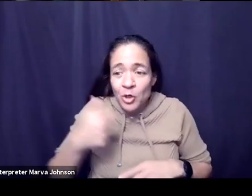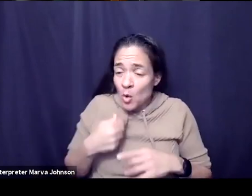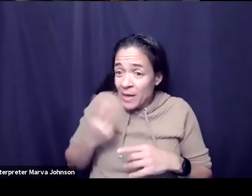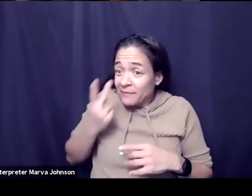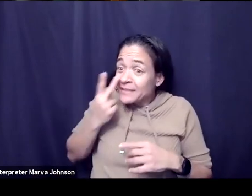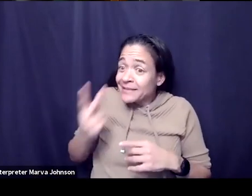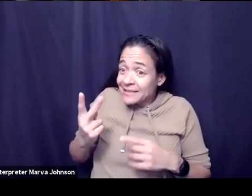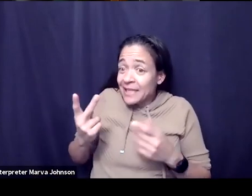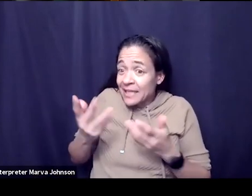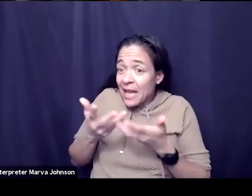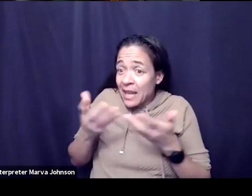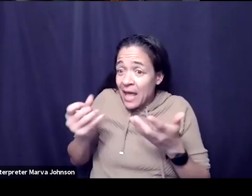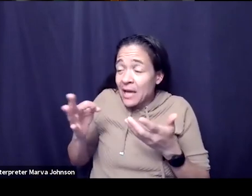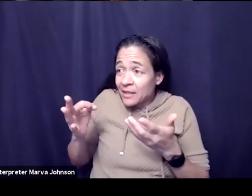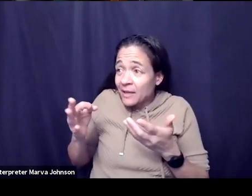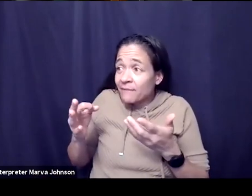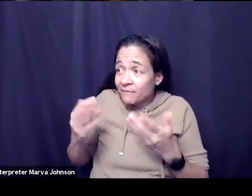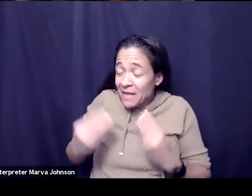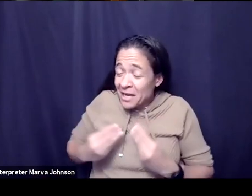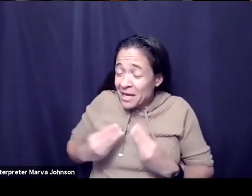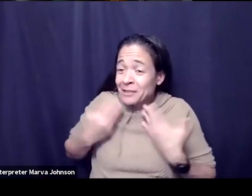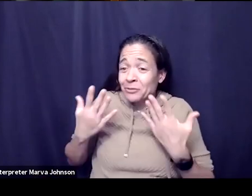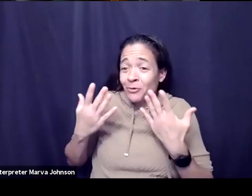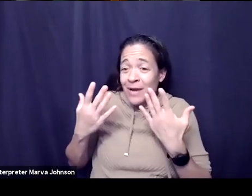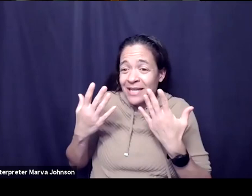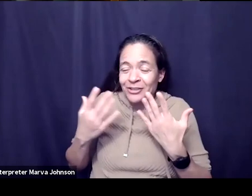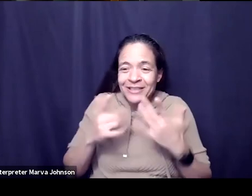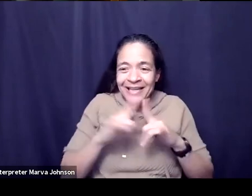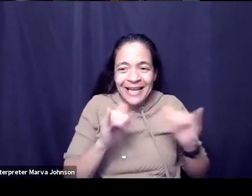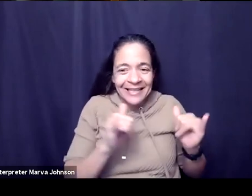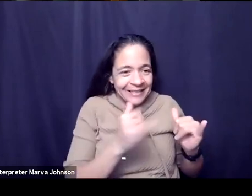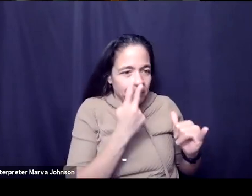quite a bit of cruelty but where do you land on that ledger